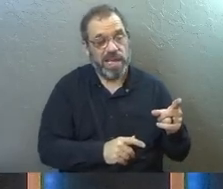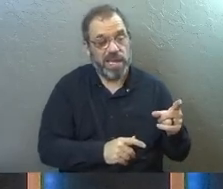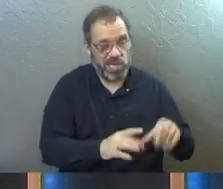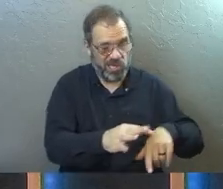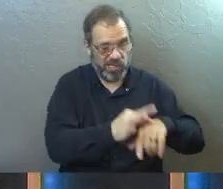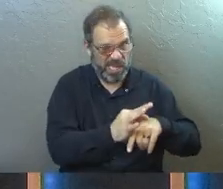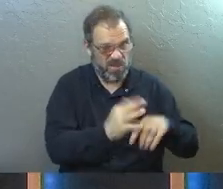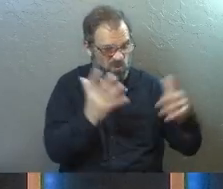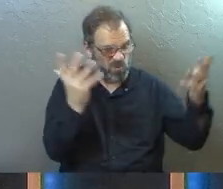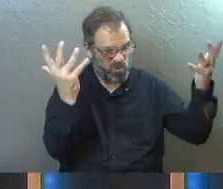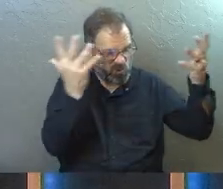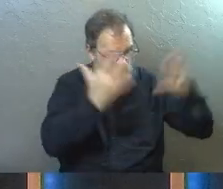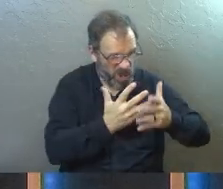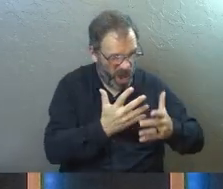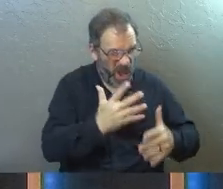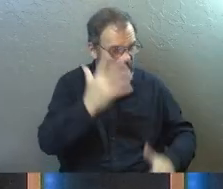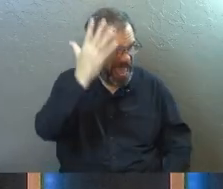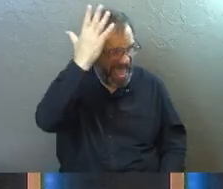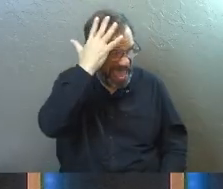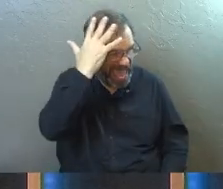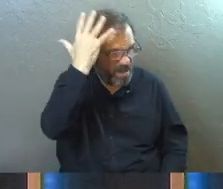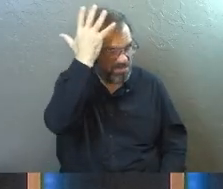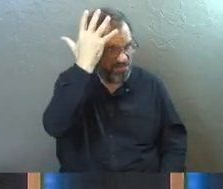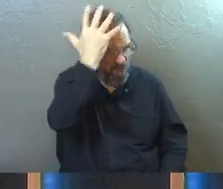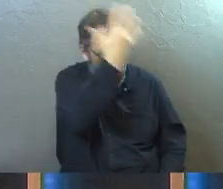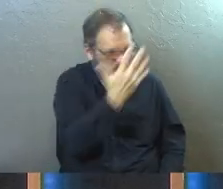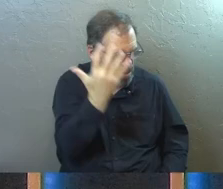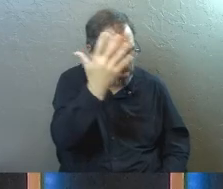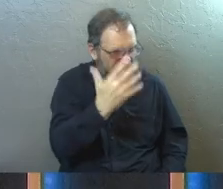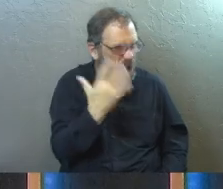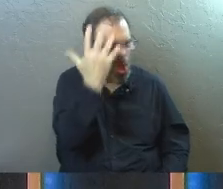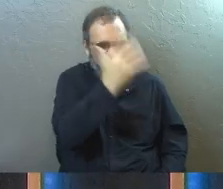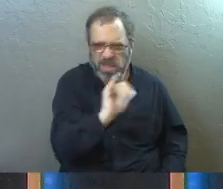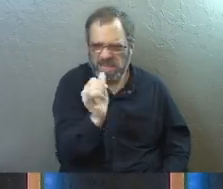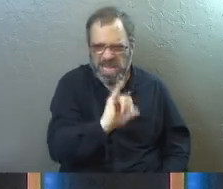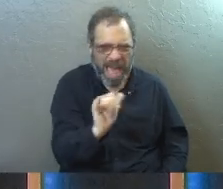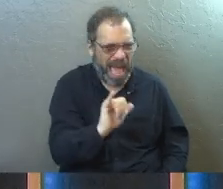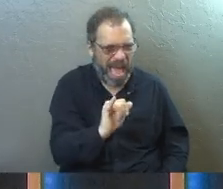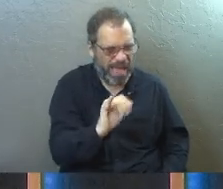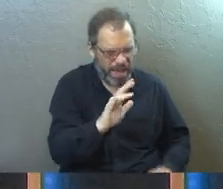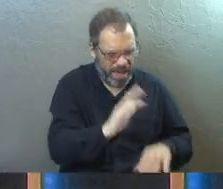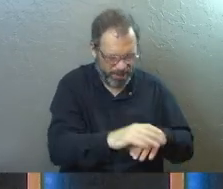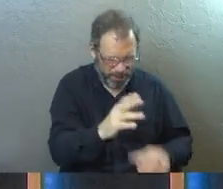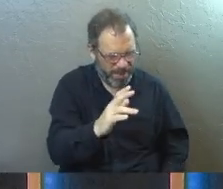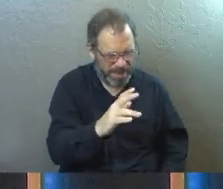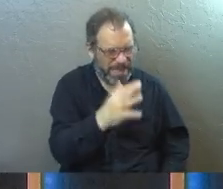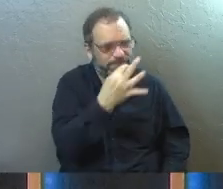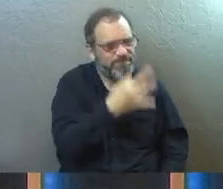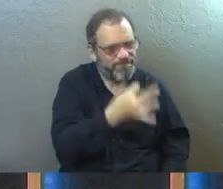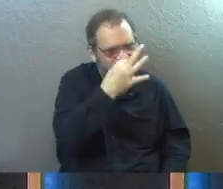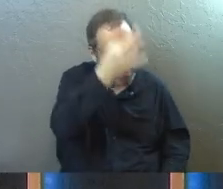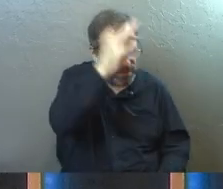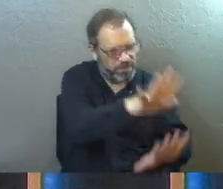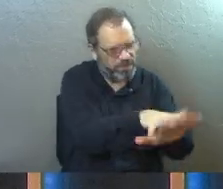his skin was so dark, and his hair looked a certain way. He looked like he was Native American.